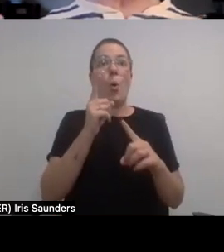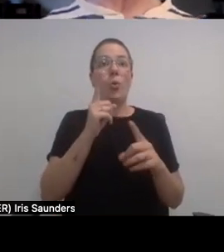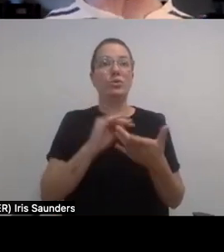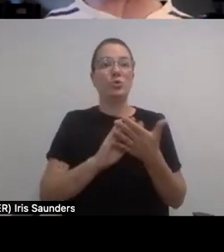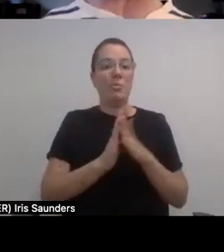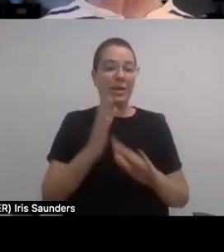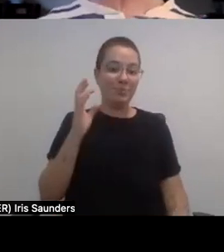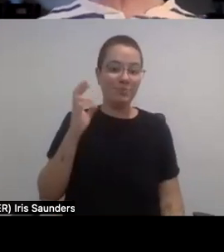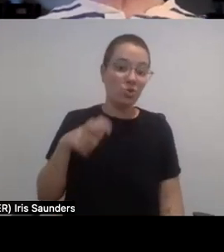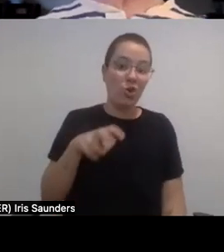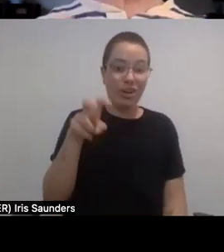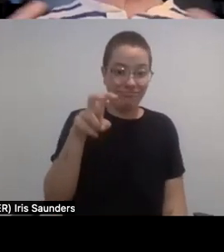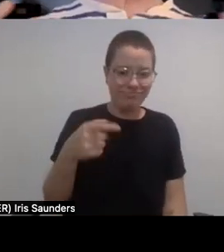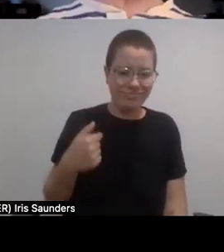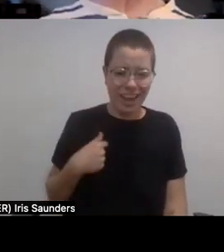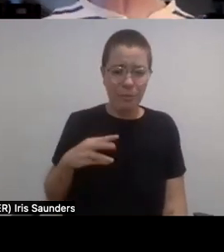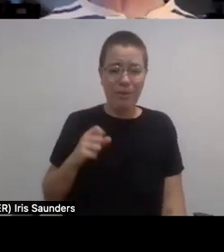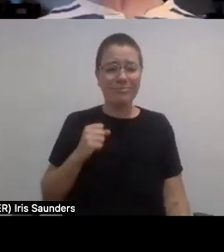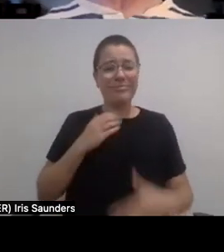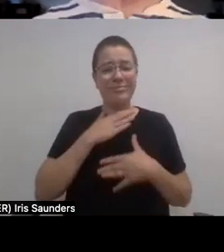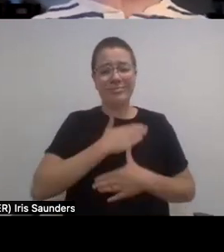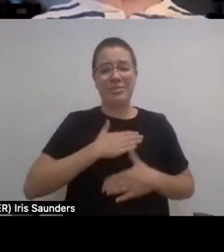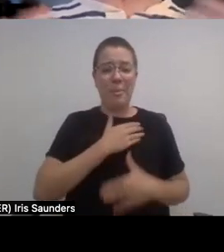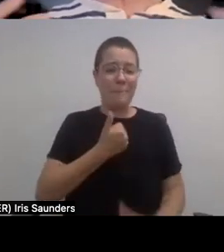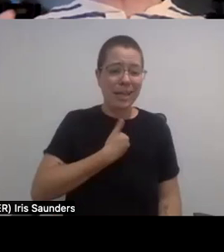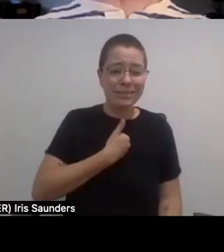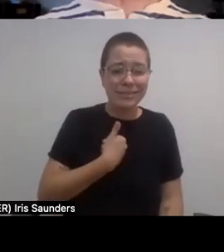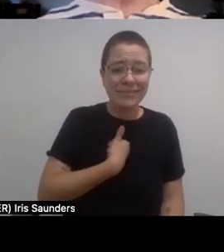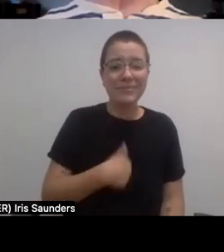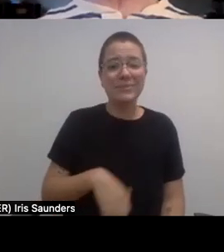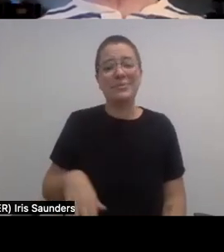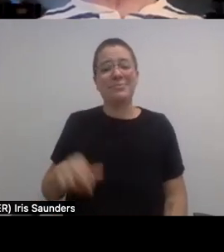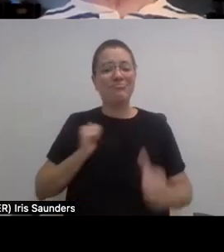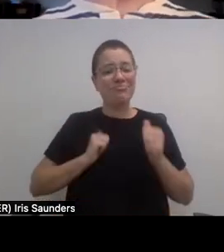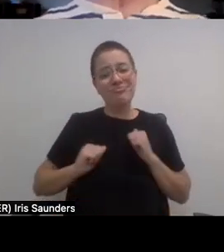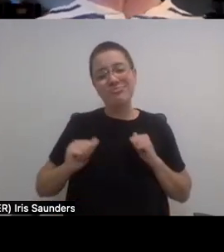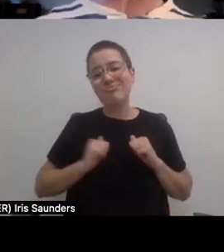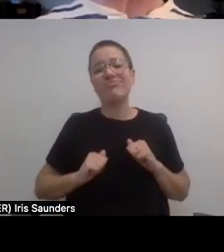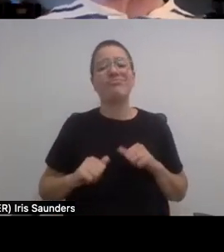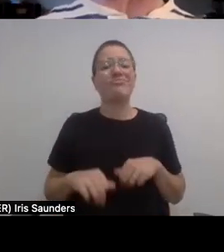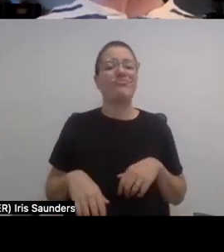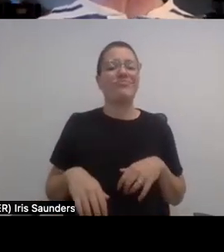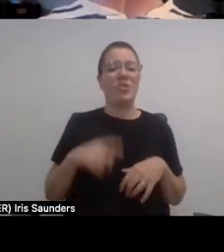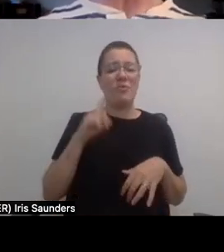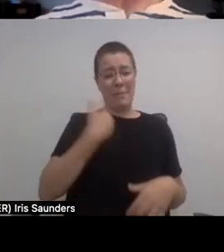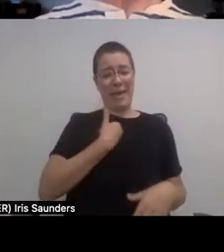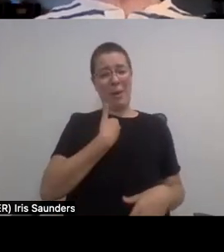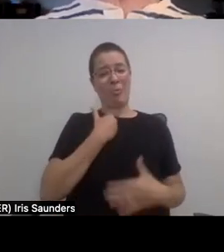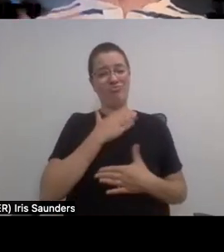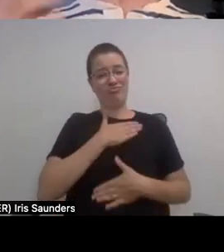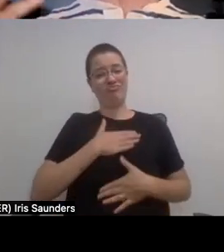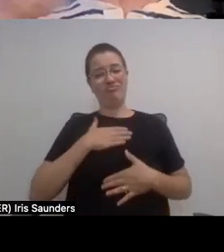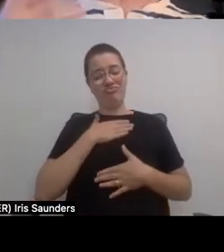entertaining myself, I was engaging in theatrics, I was performing, you know, for my own entertainment and